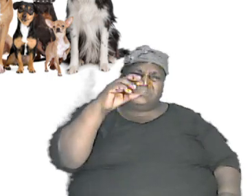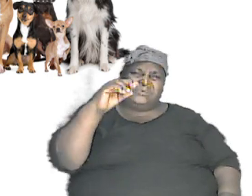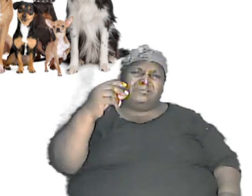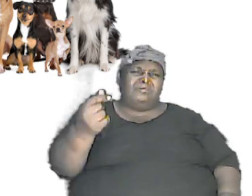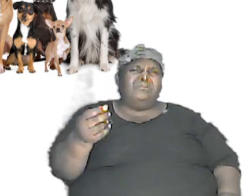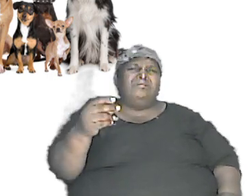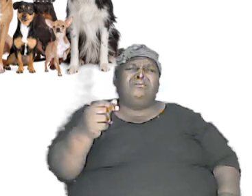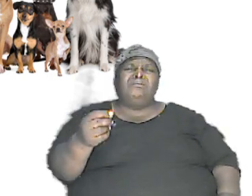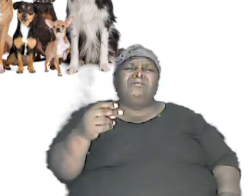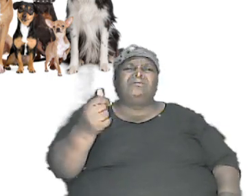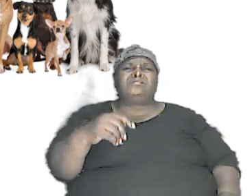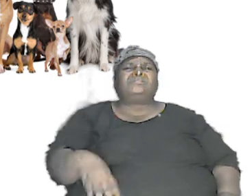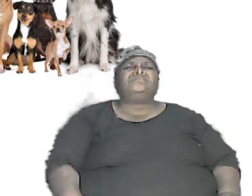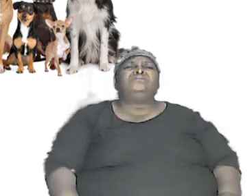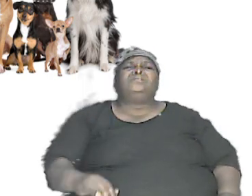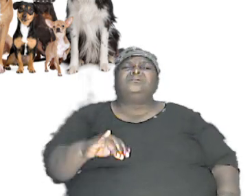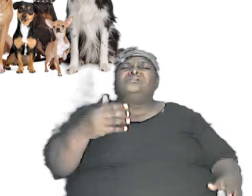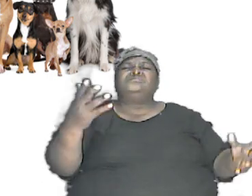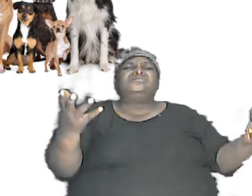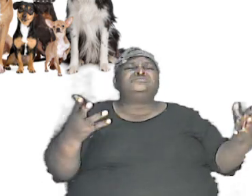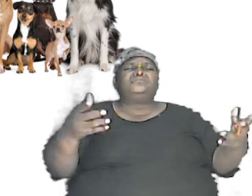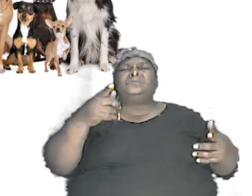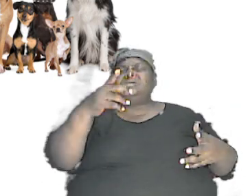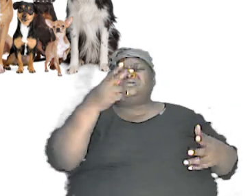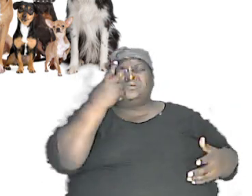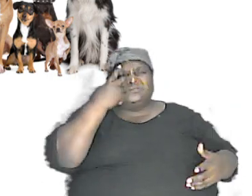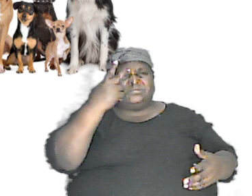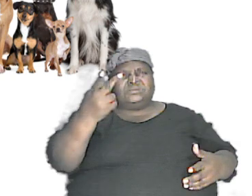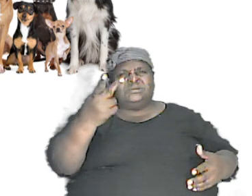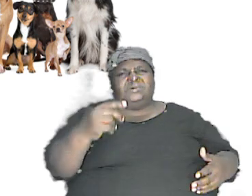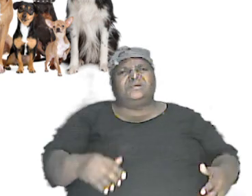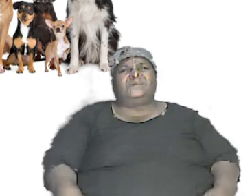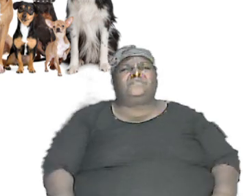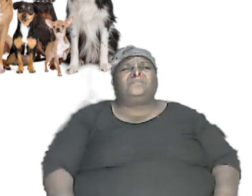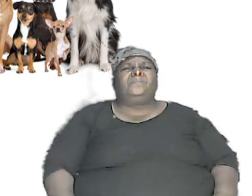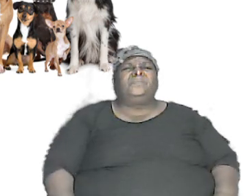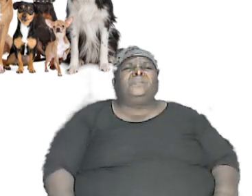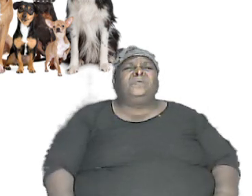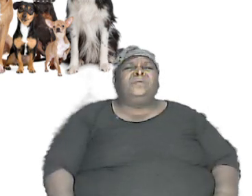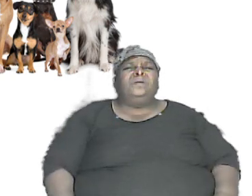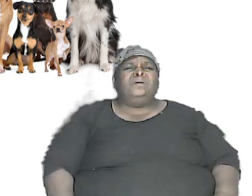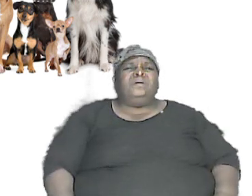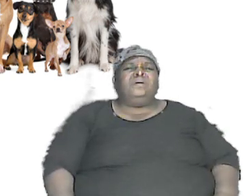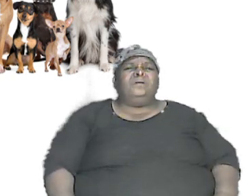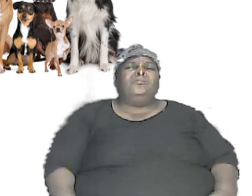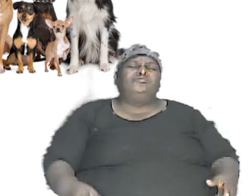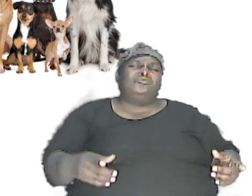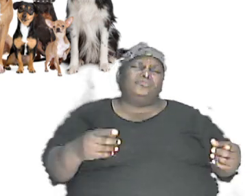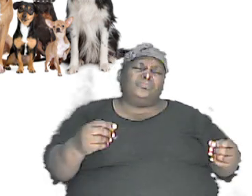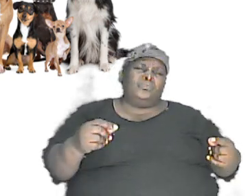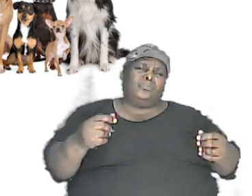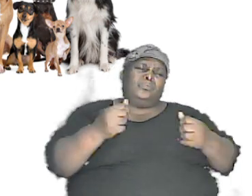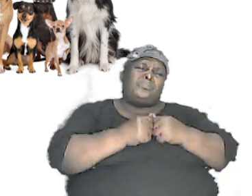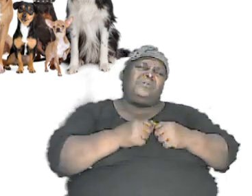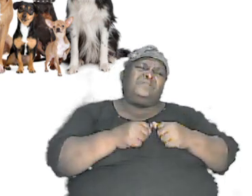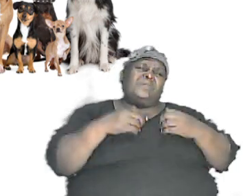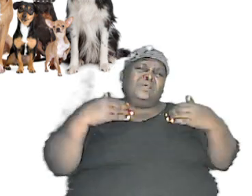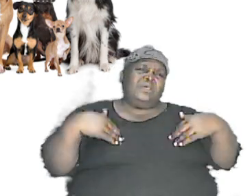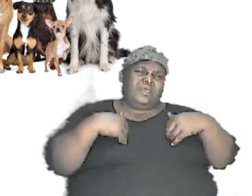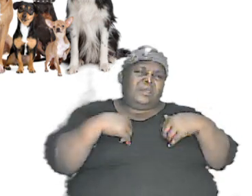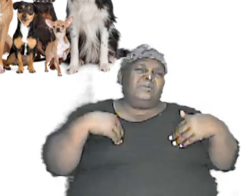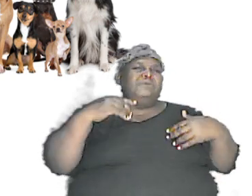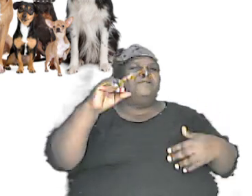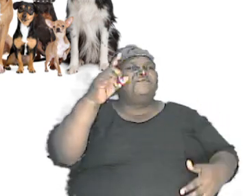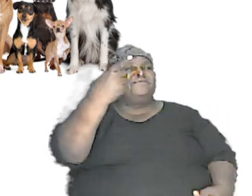just like what you're seeing there we want to as we do this we are going to do it with animals first we are going to do this